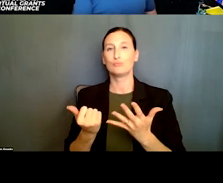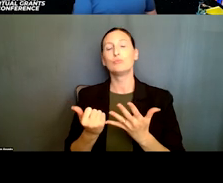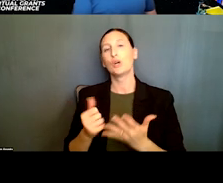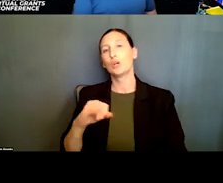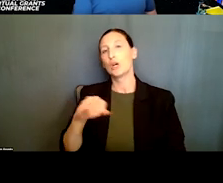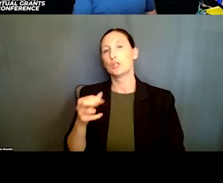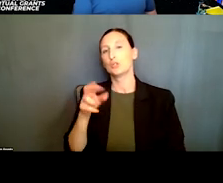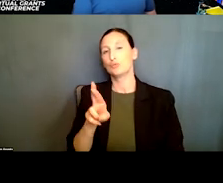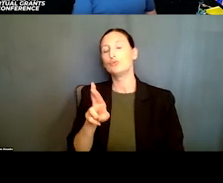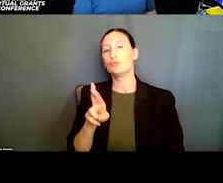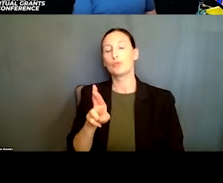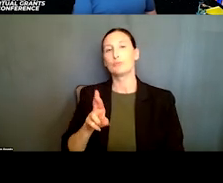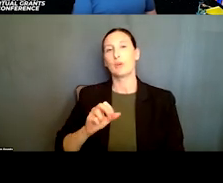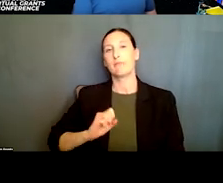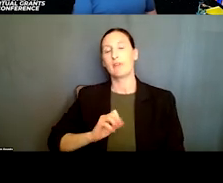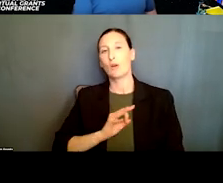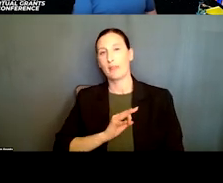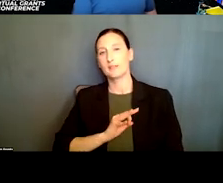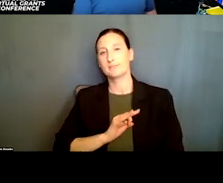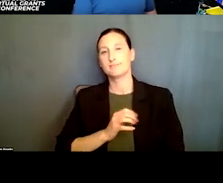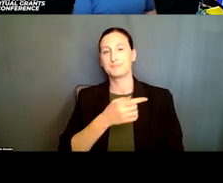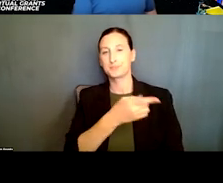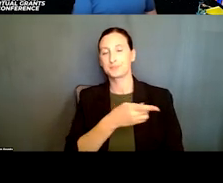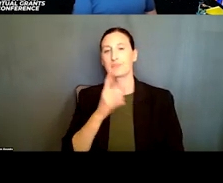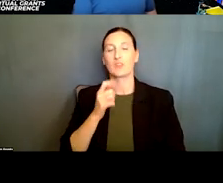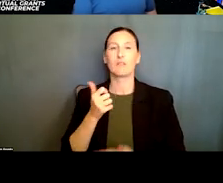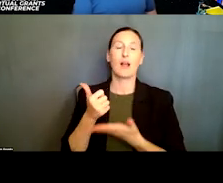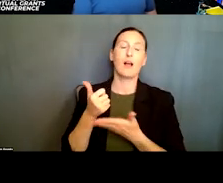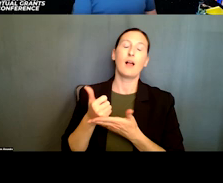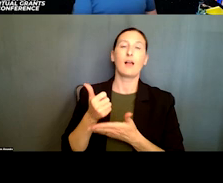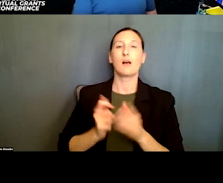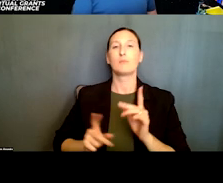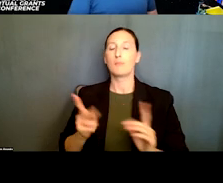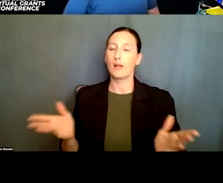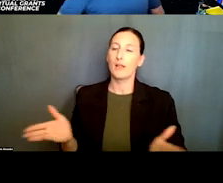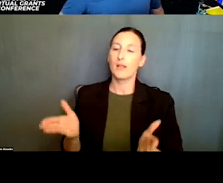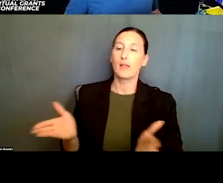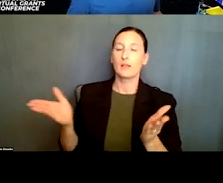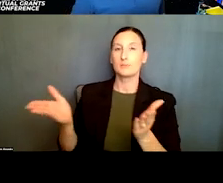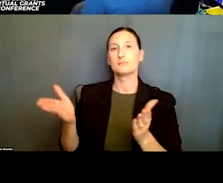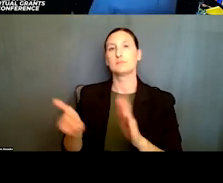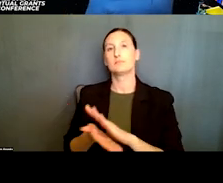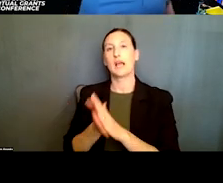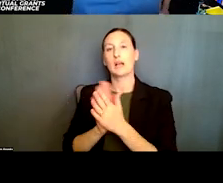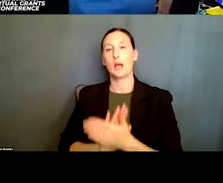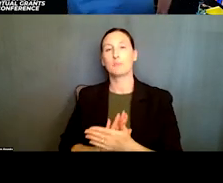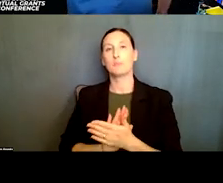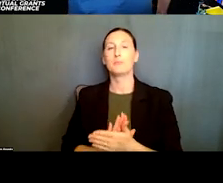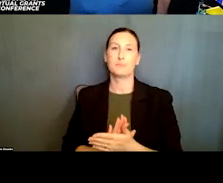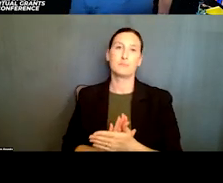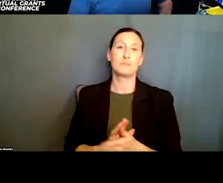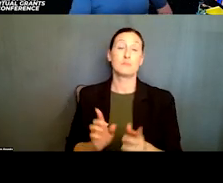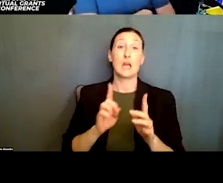idea is to, uh, uh, help people and encourage them to, um, become, um, At the same time, good